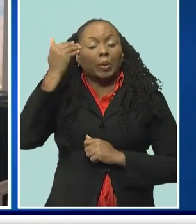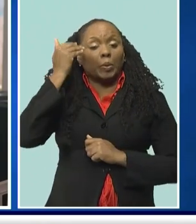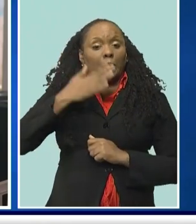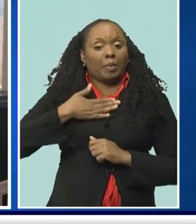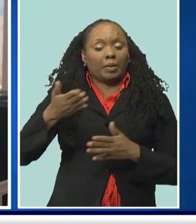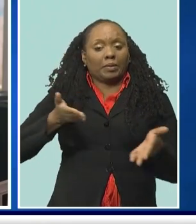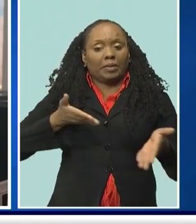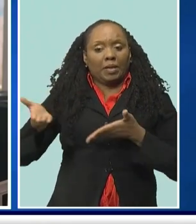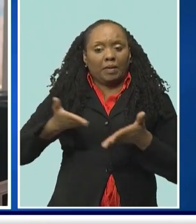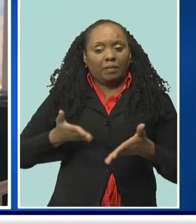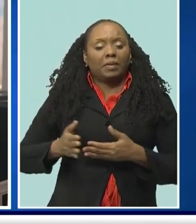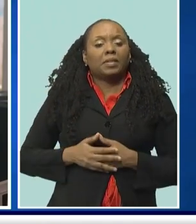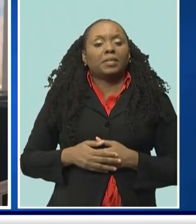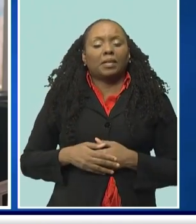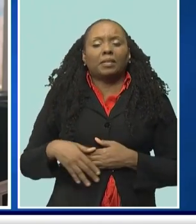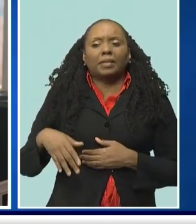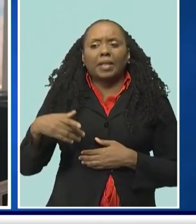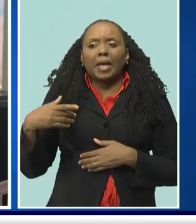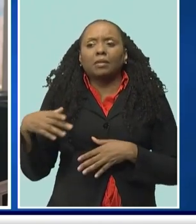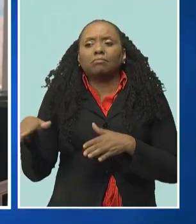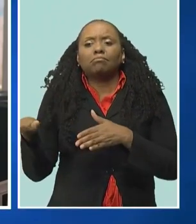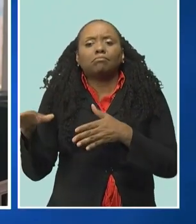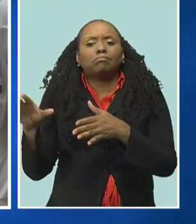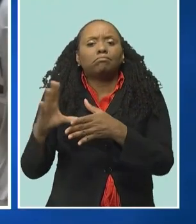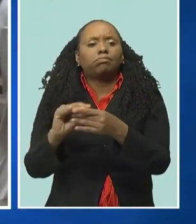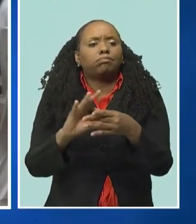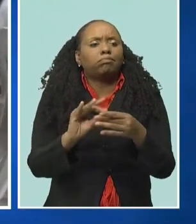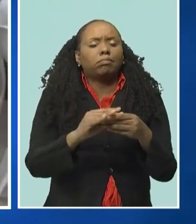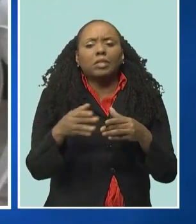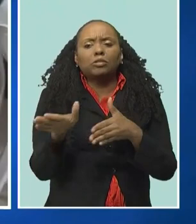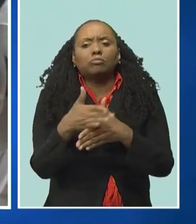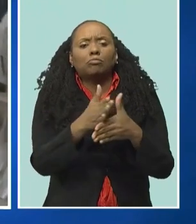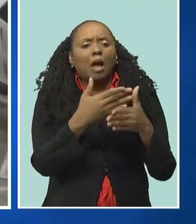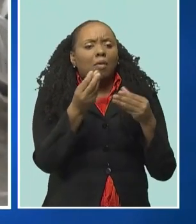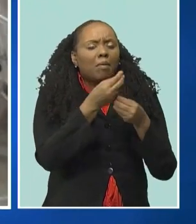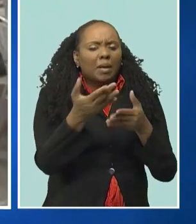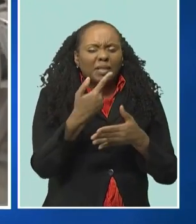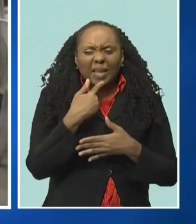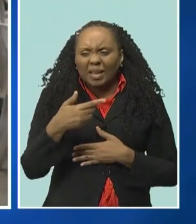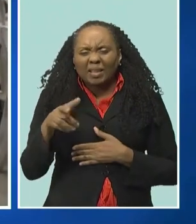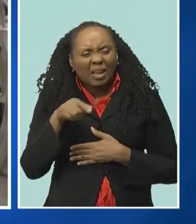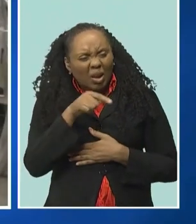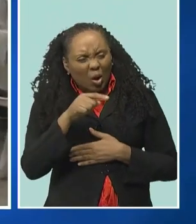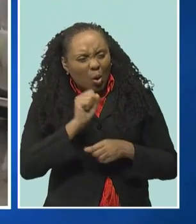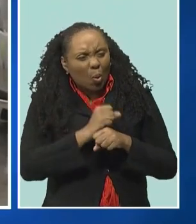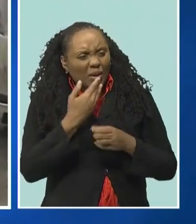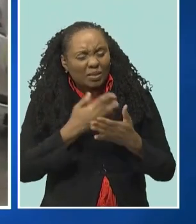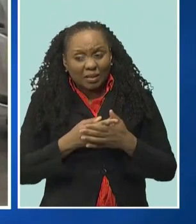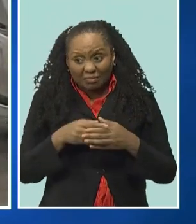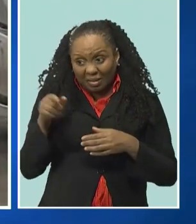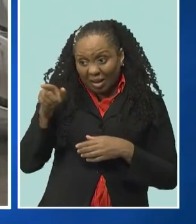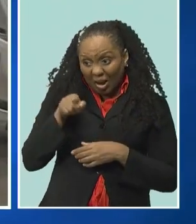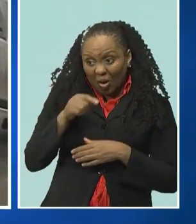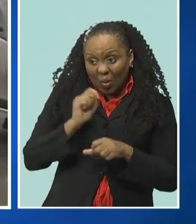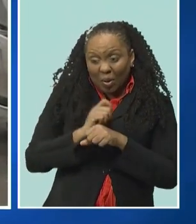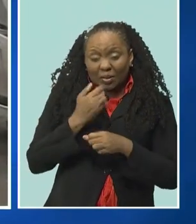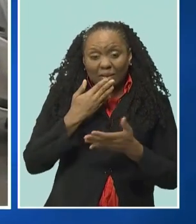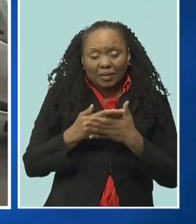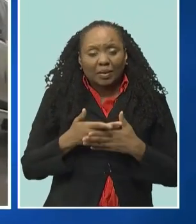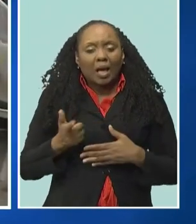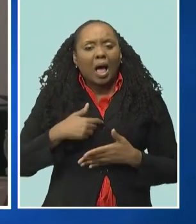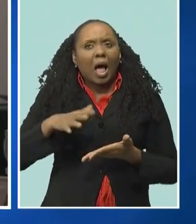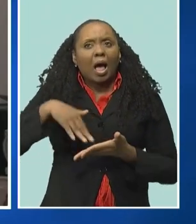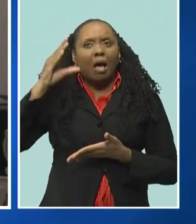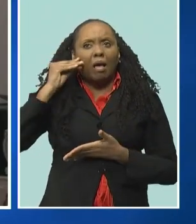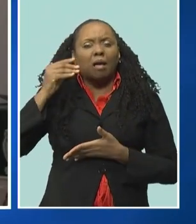they're able to make referrals for me, right? There's a concept that I learned a couple of years ago and